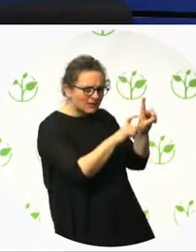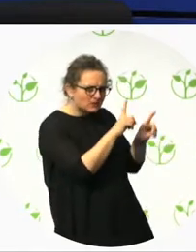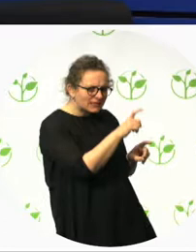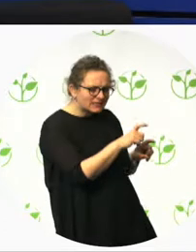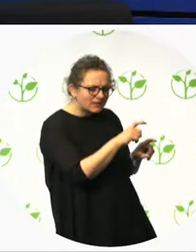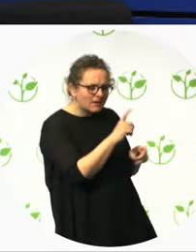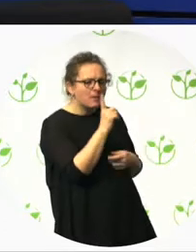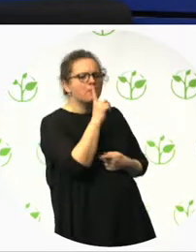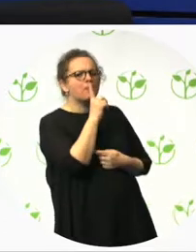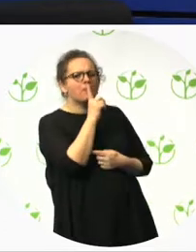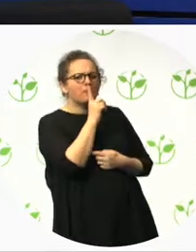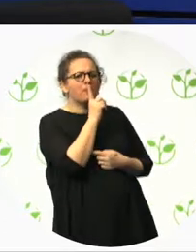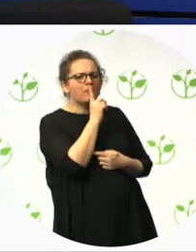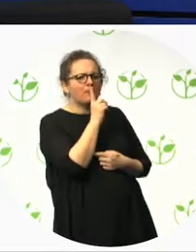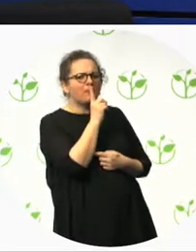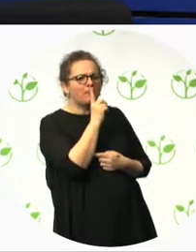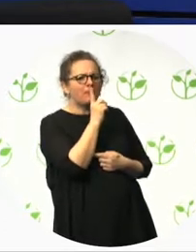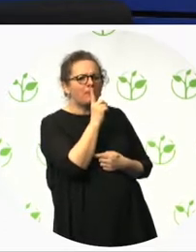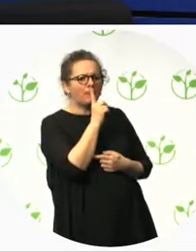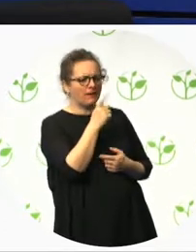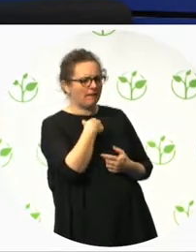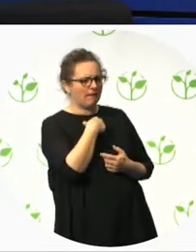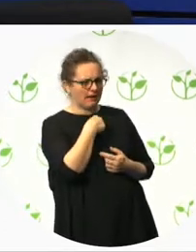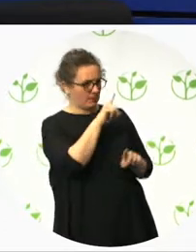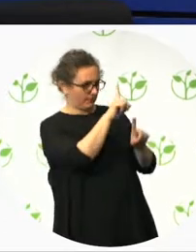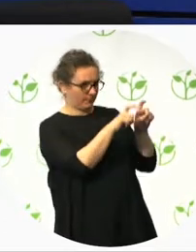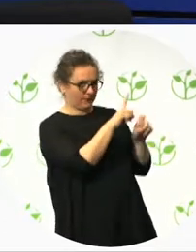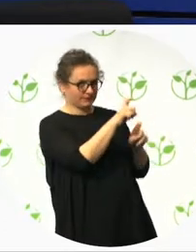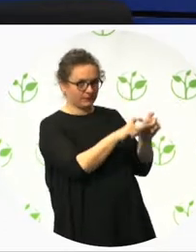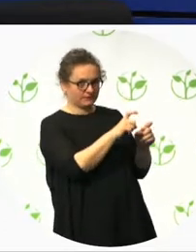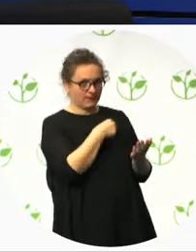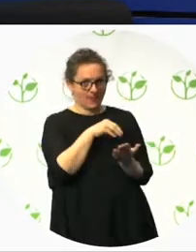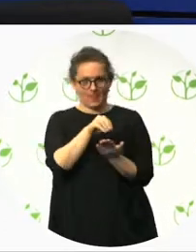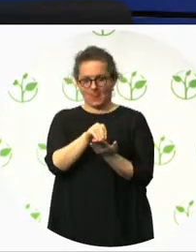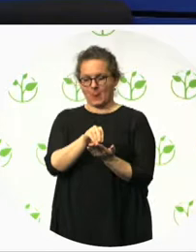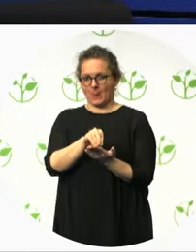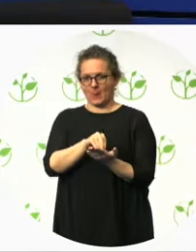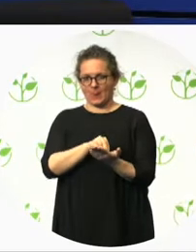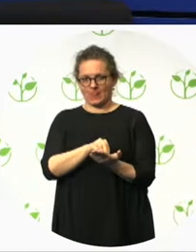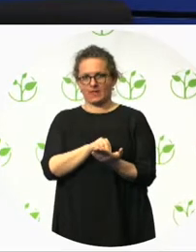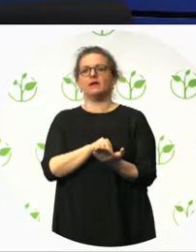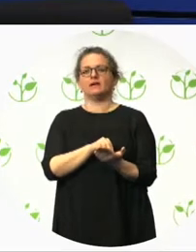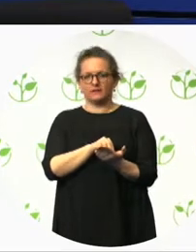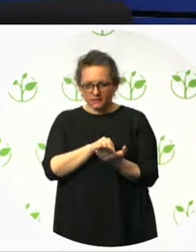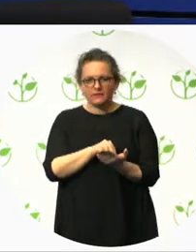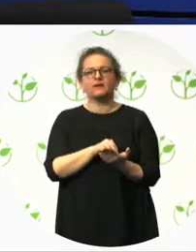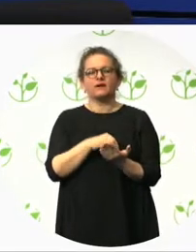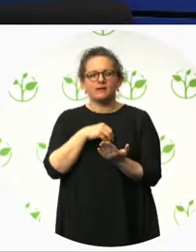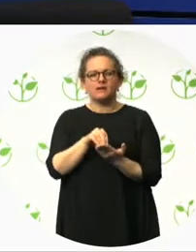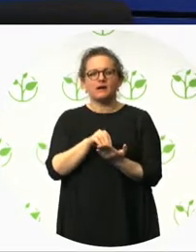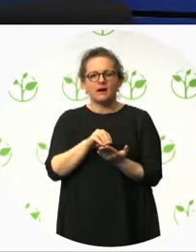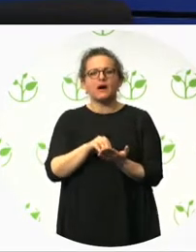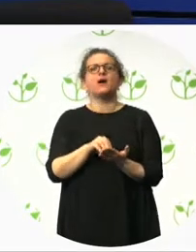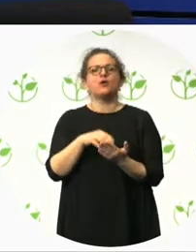I have written down for a special prize. So get your questions down on paper and we will be back to you in just a couple of minutes. So just moving on,